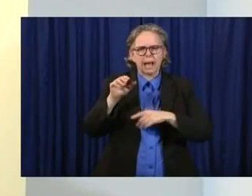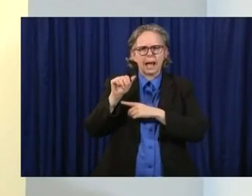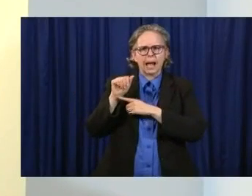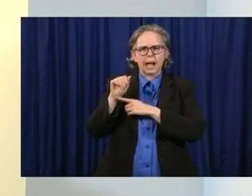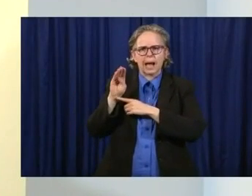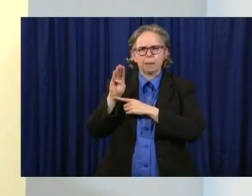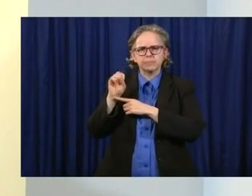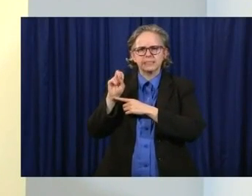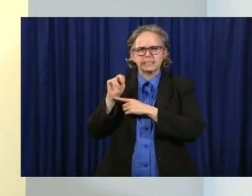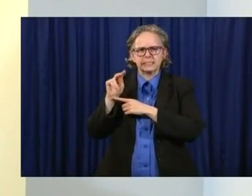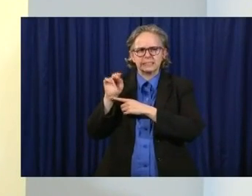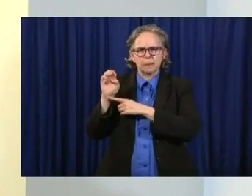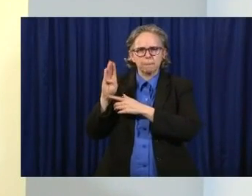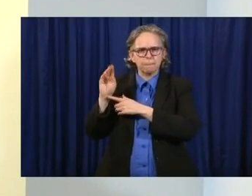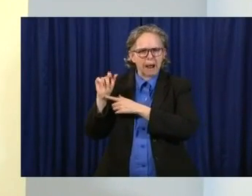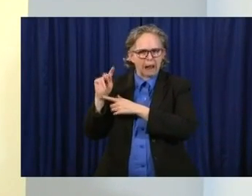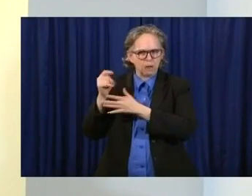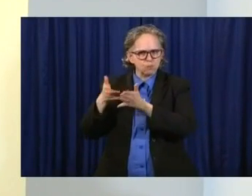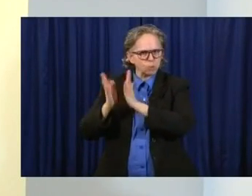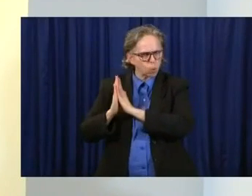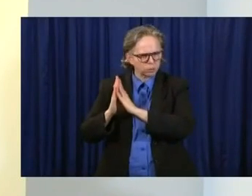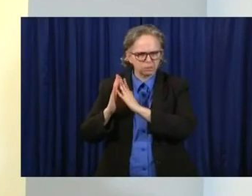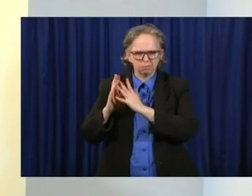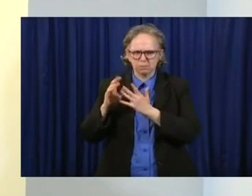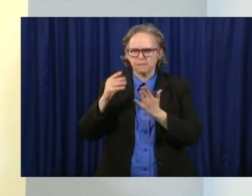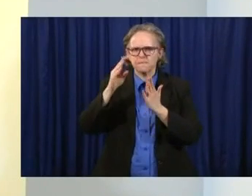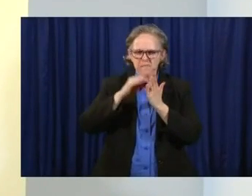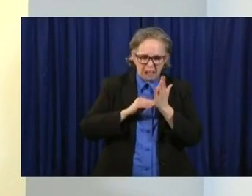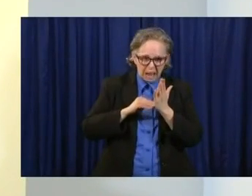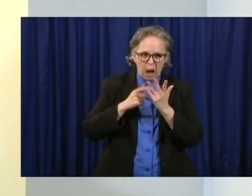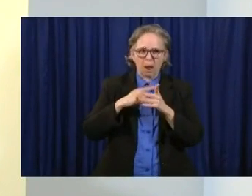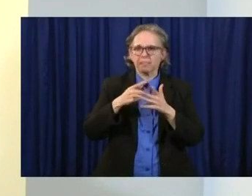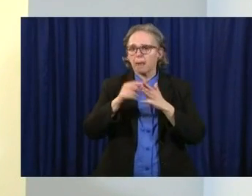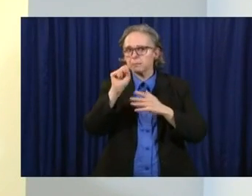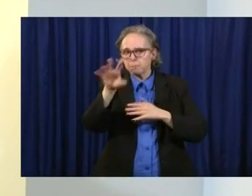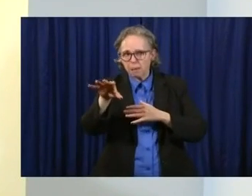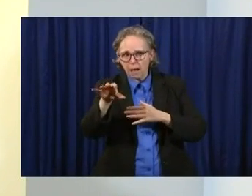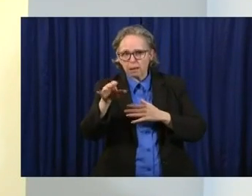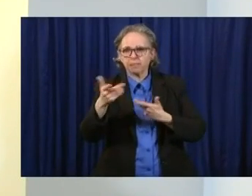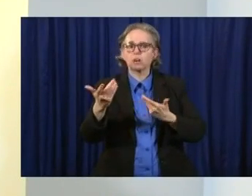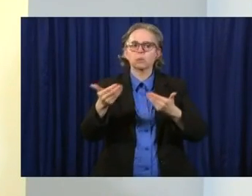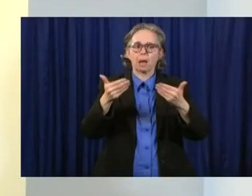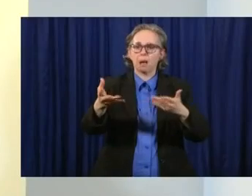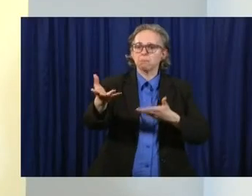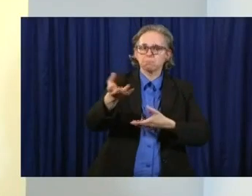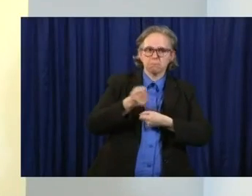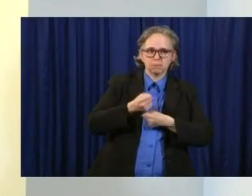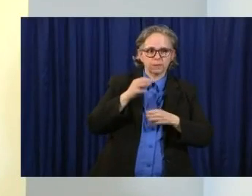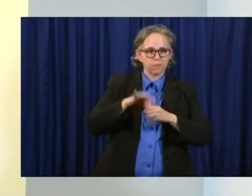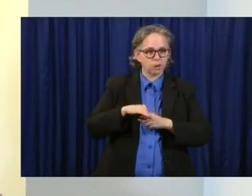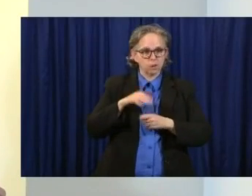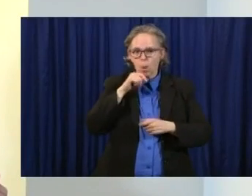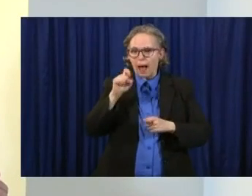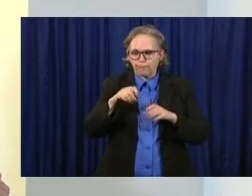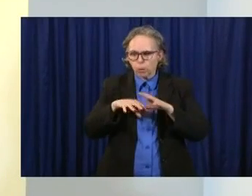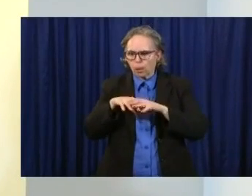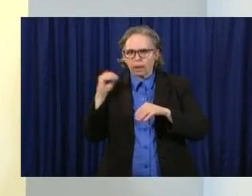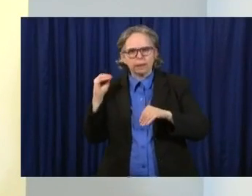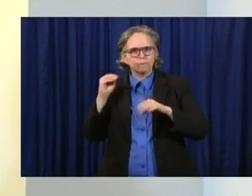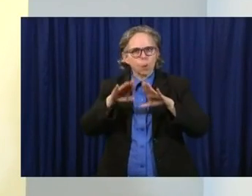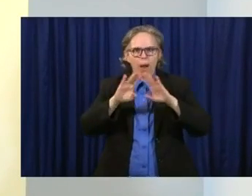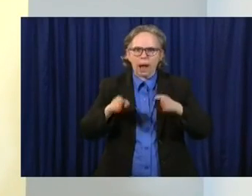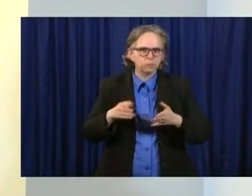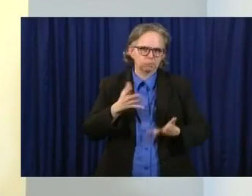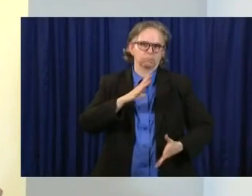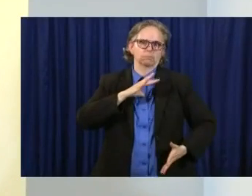to fill it out and send it in and vote without ever leaving their home. So that is already baked into Ohio's system, and that